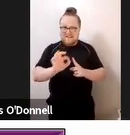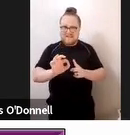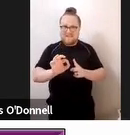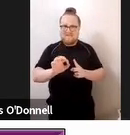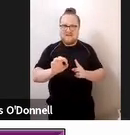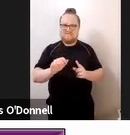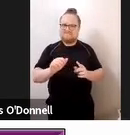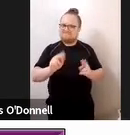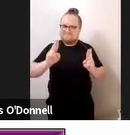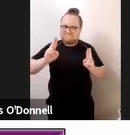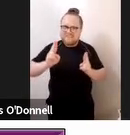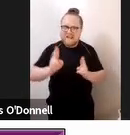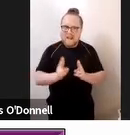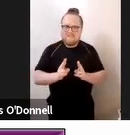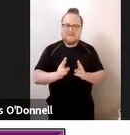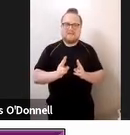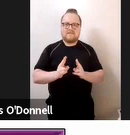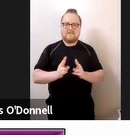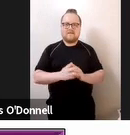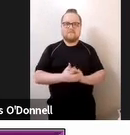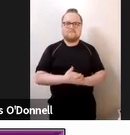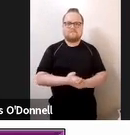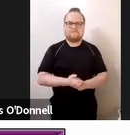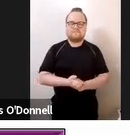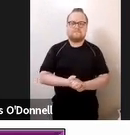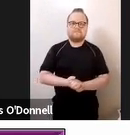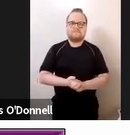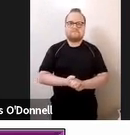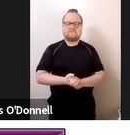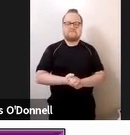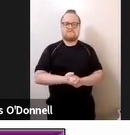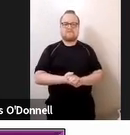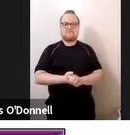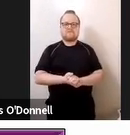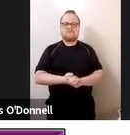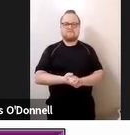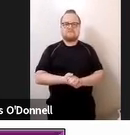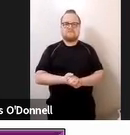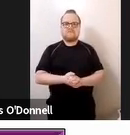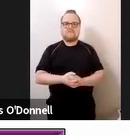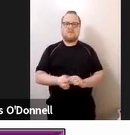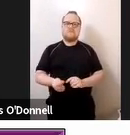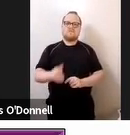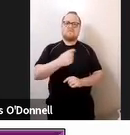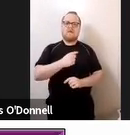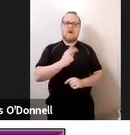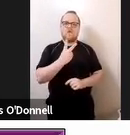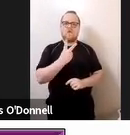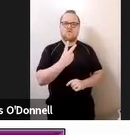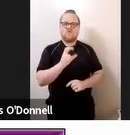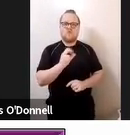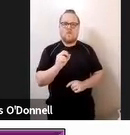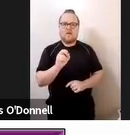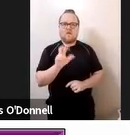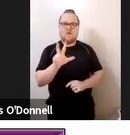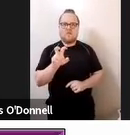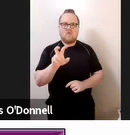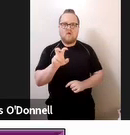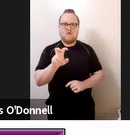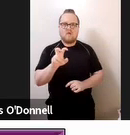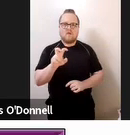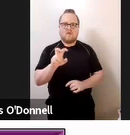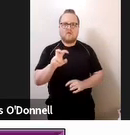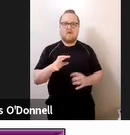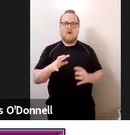tool in relation to identifying deafblindness and back in 2013 Walter Wittich and colleagues